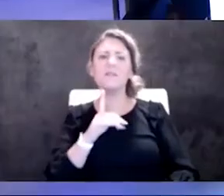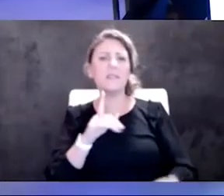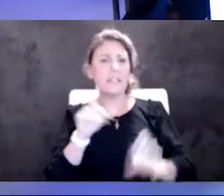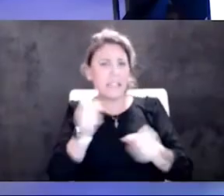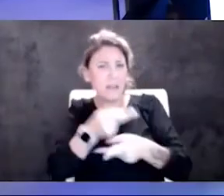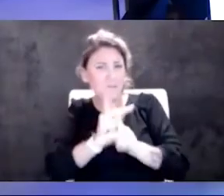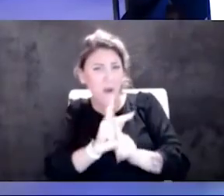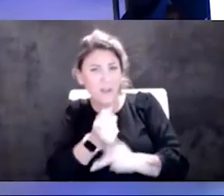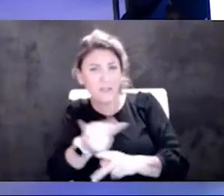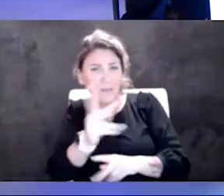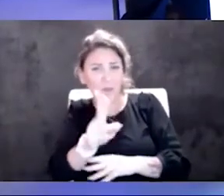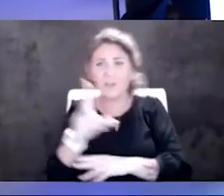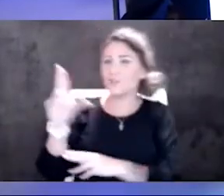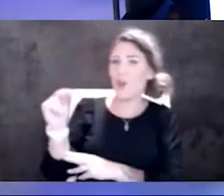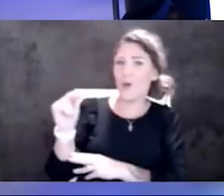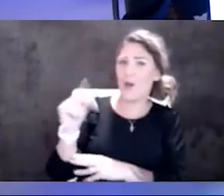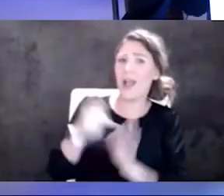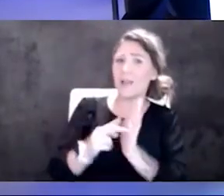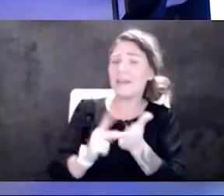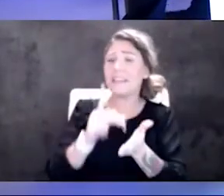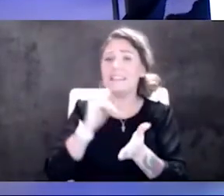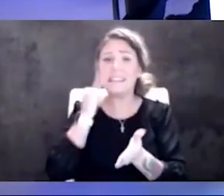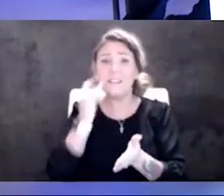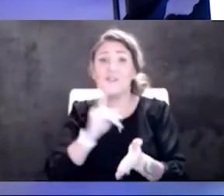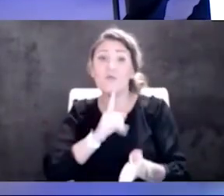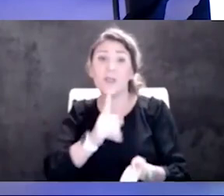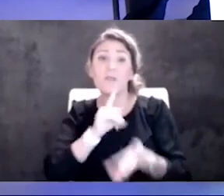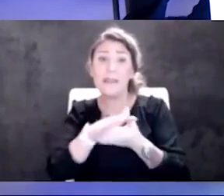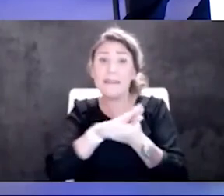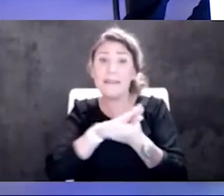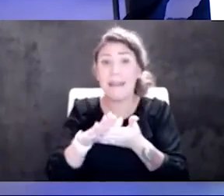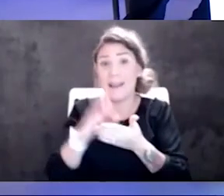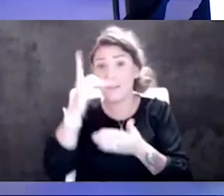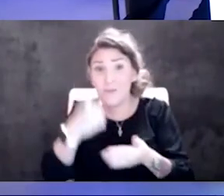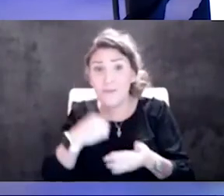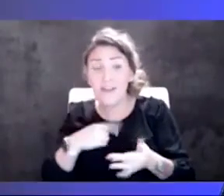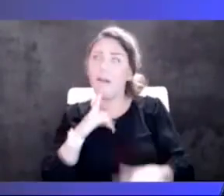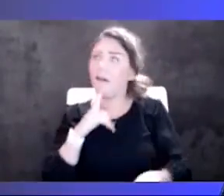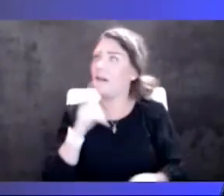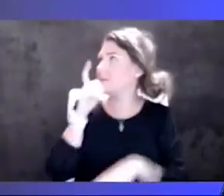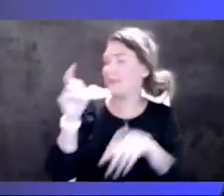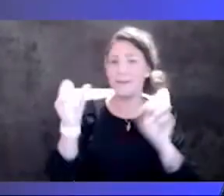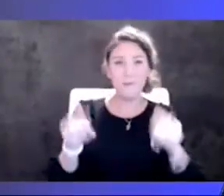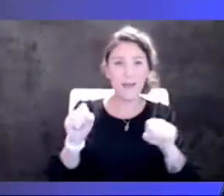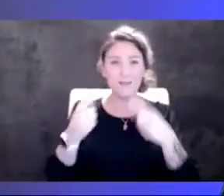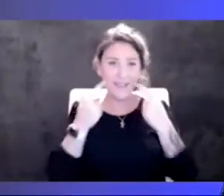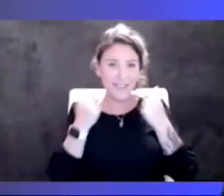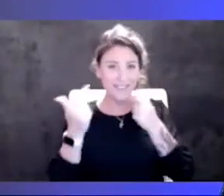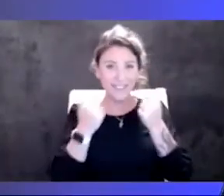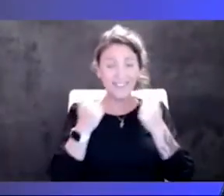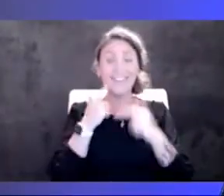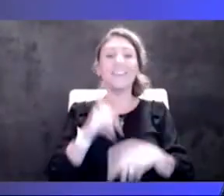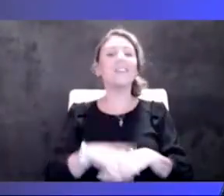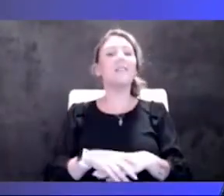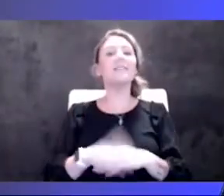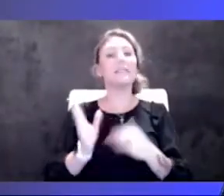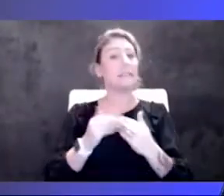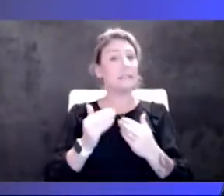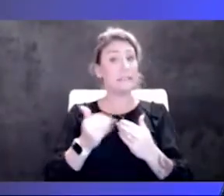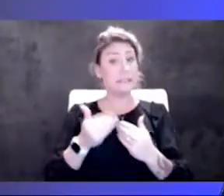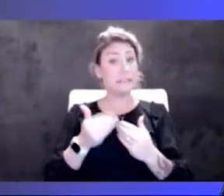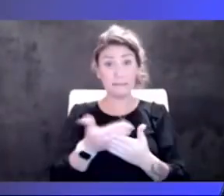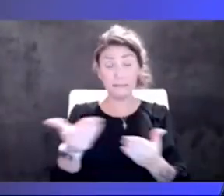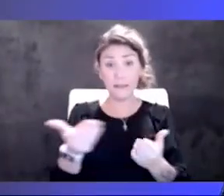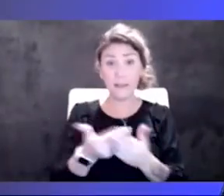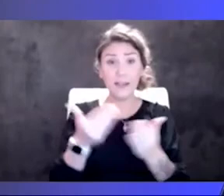No. Okay. I mean, if you're really nice to me. That's not possible. I mean, it's a really easy thing though. The over-the